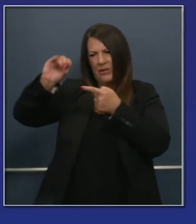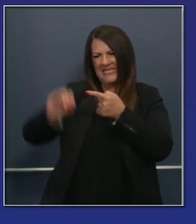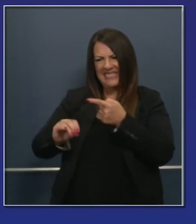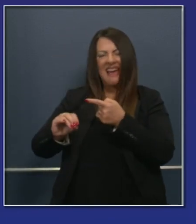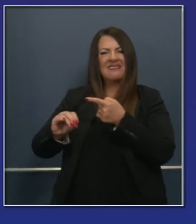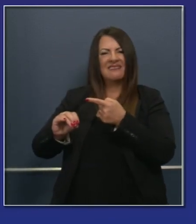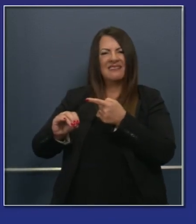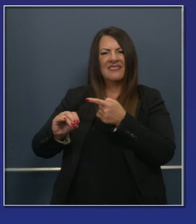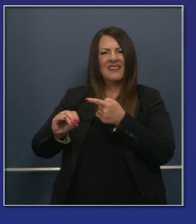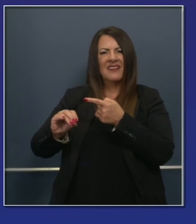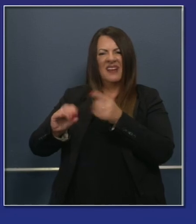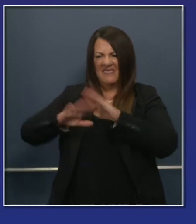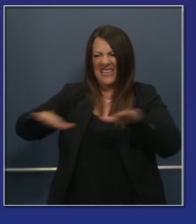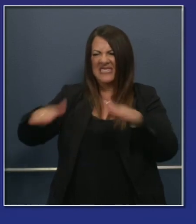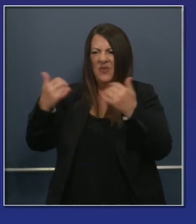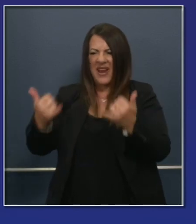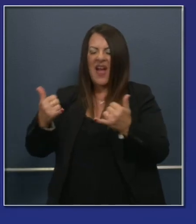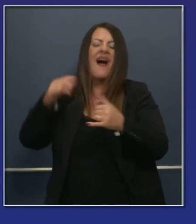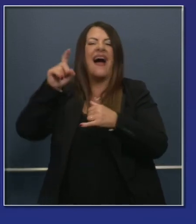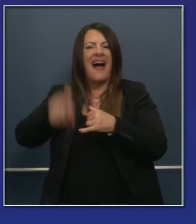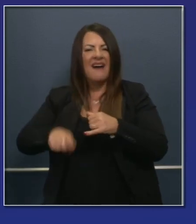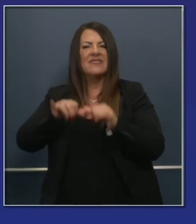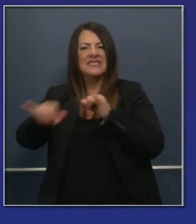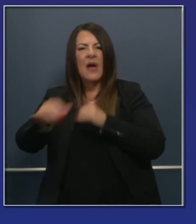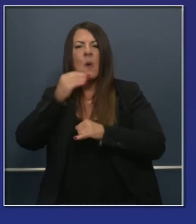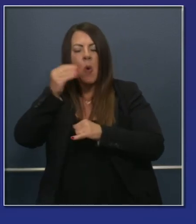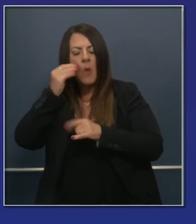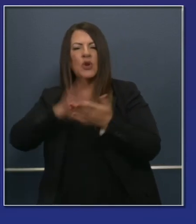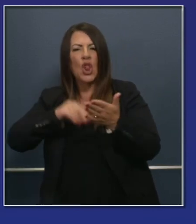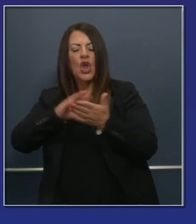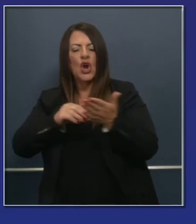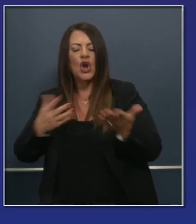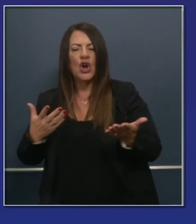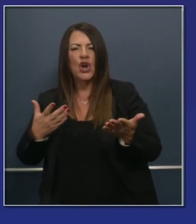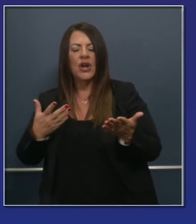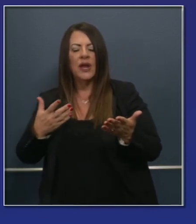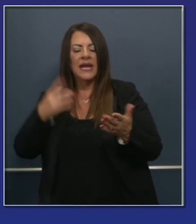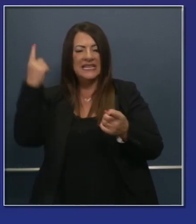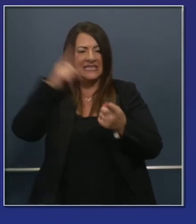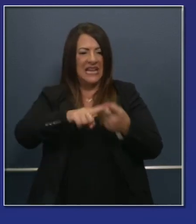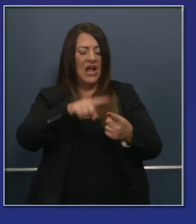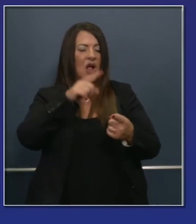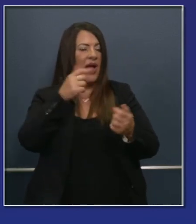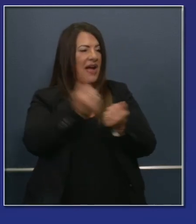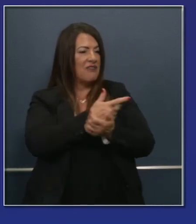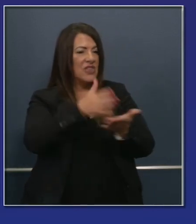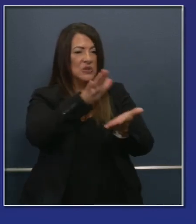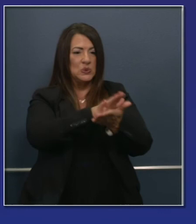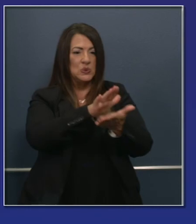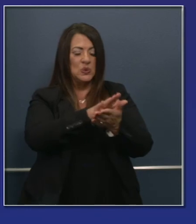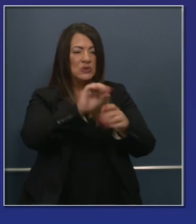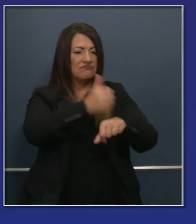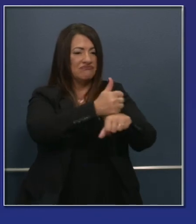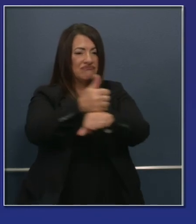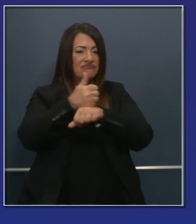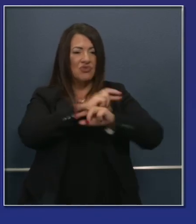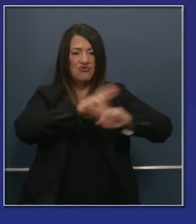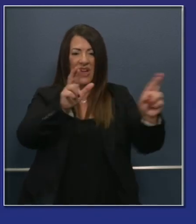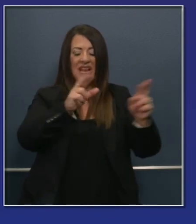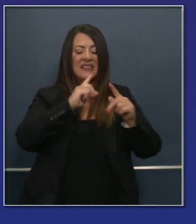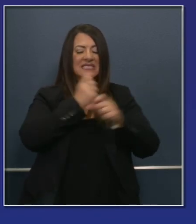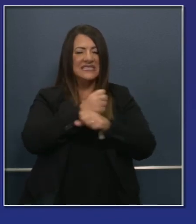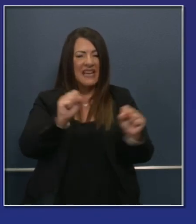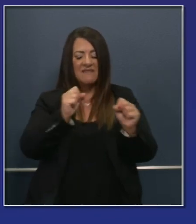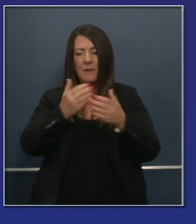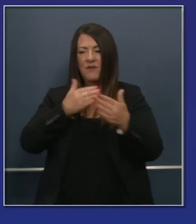as a way of being safe until we know if the conditions will change to allow what we know all of our students need in-person instruction.